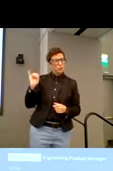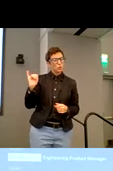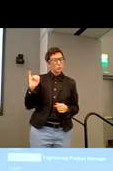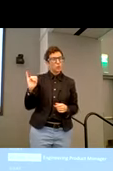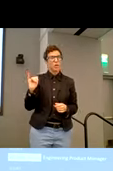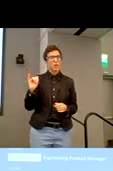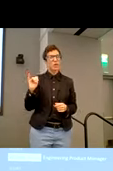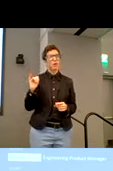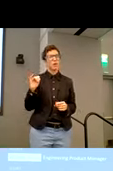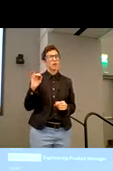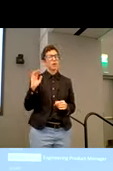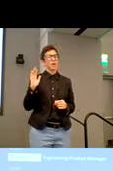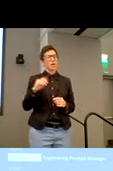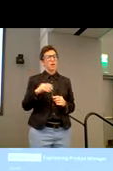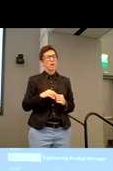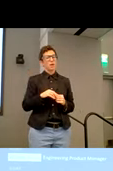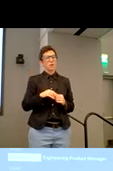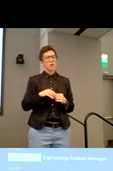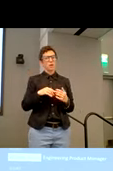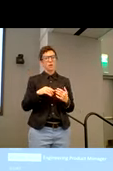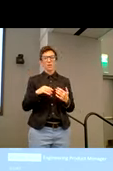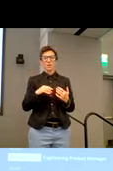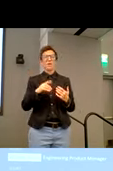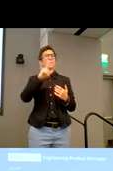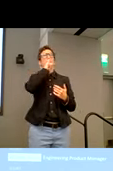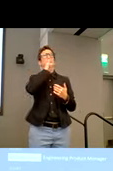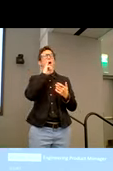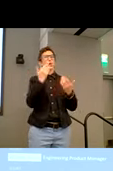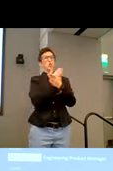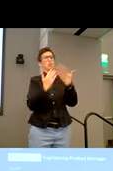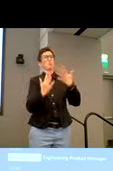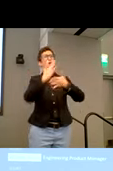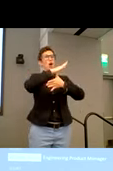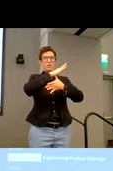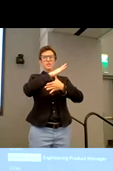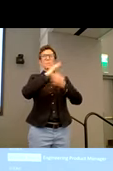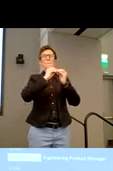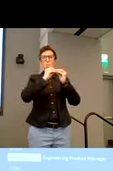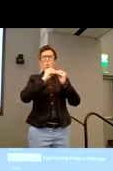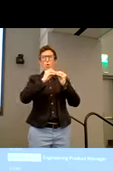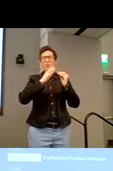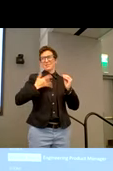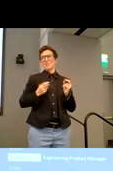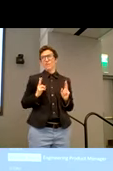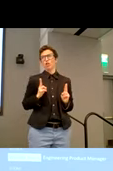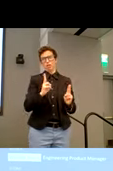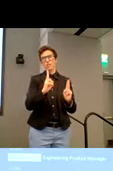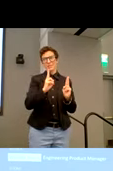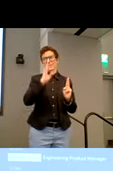and so yeah, I'd say again, uh, that hasn't changed our priorities, but I feel like the sense of urgency has definitely, uh, seen an uptick.